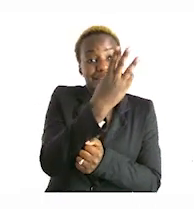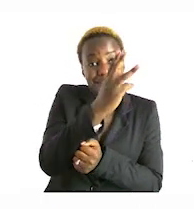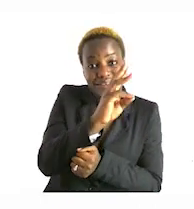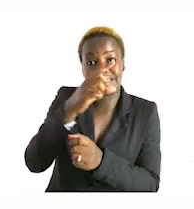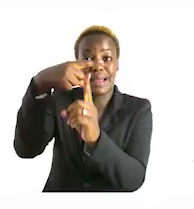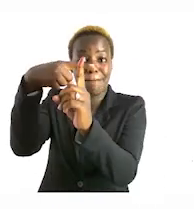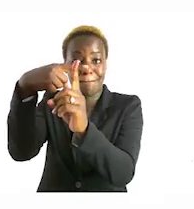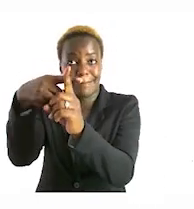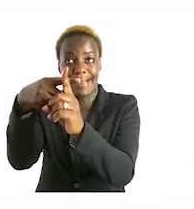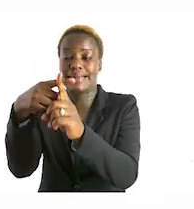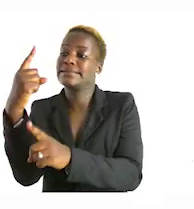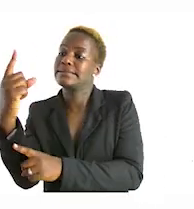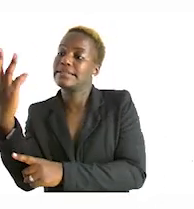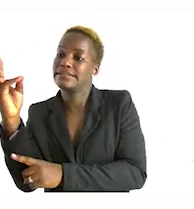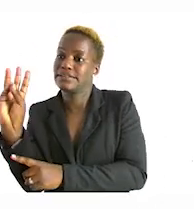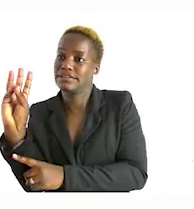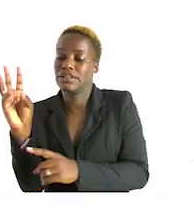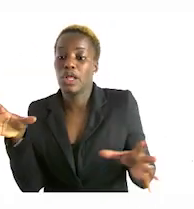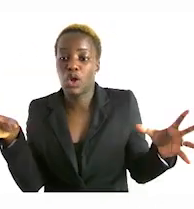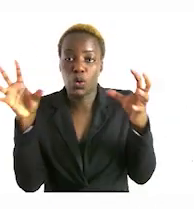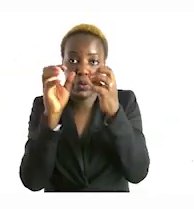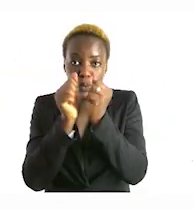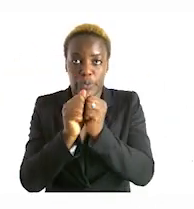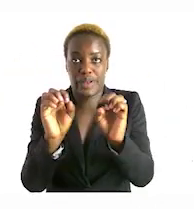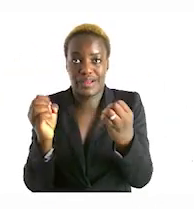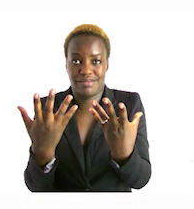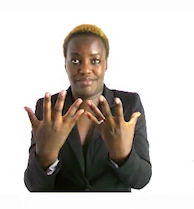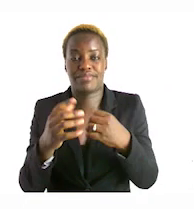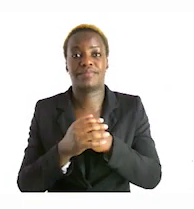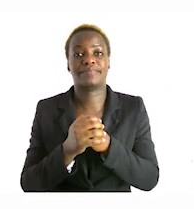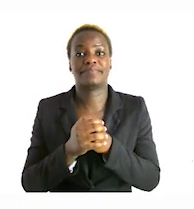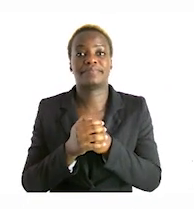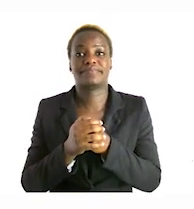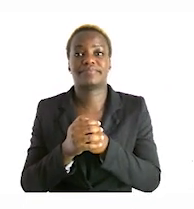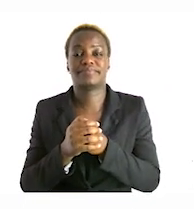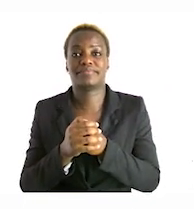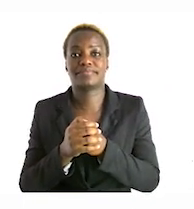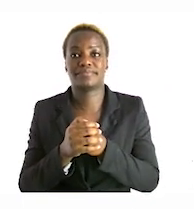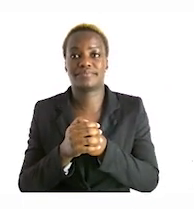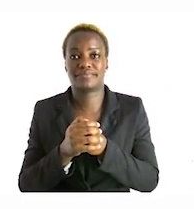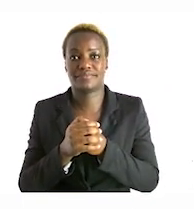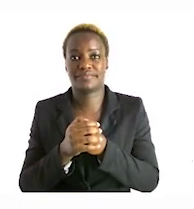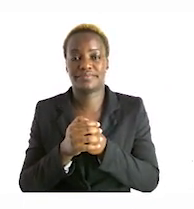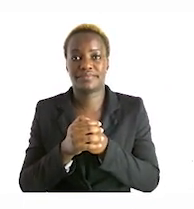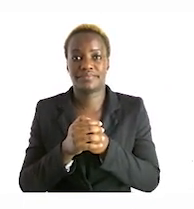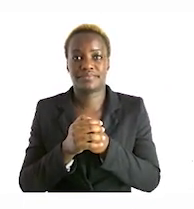and so we calculate after we have calculated the number we get our answer